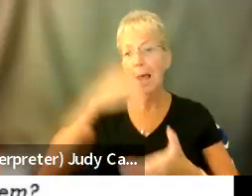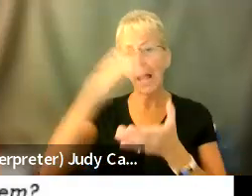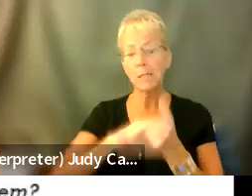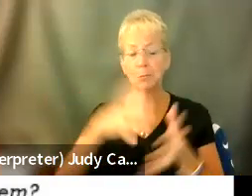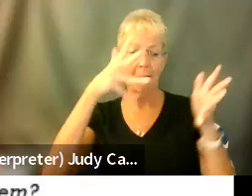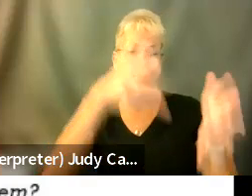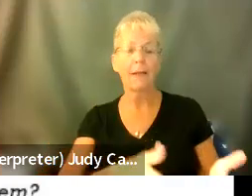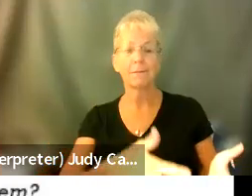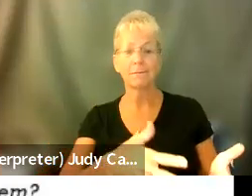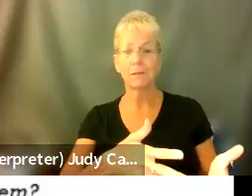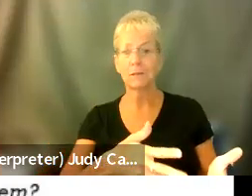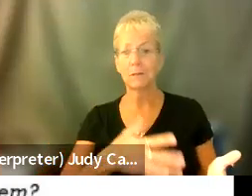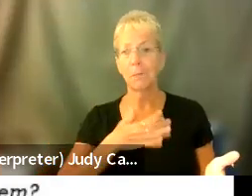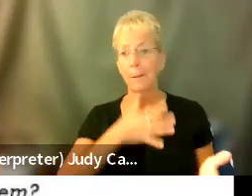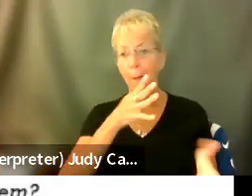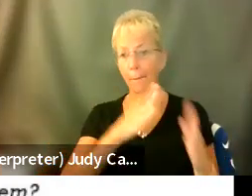my mom's.